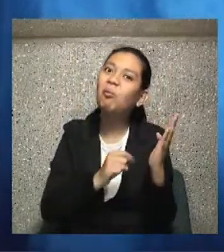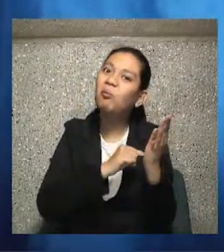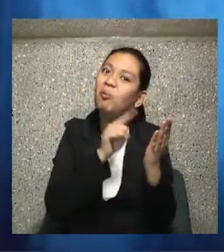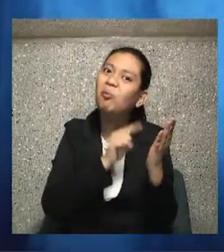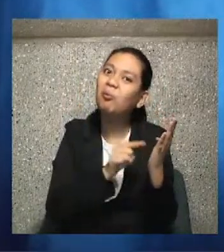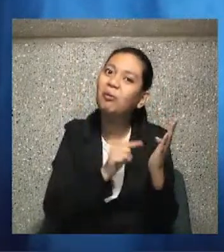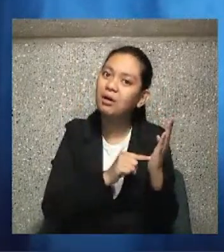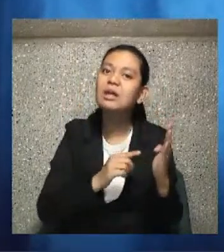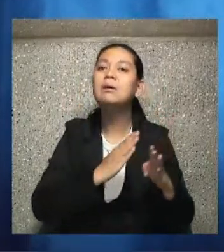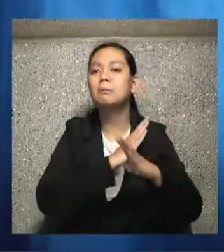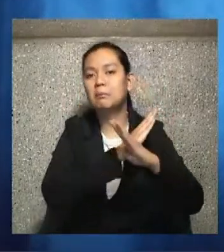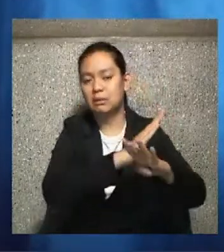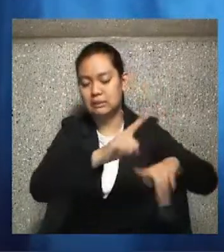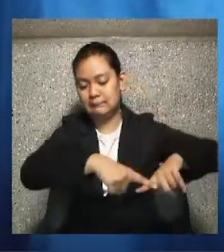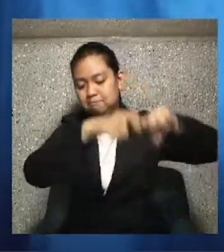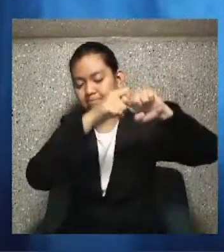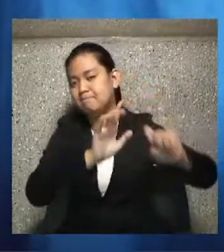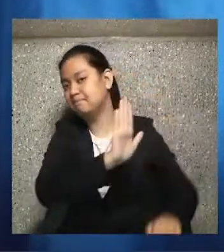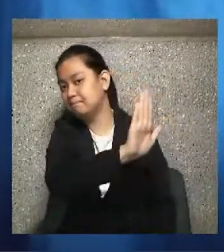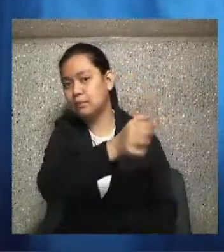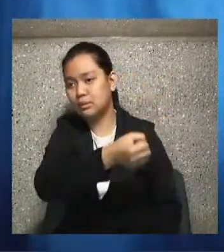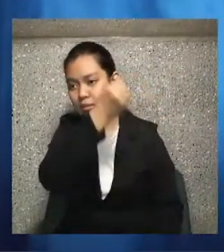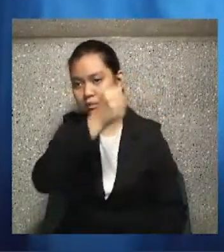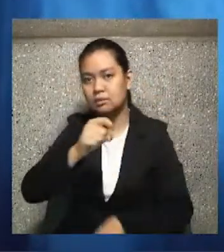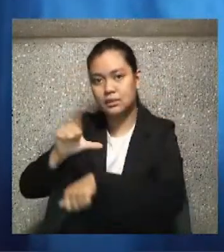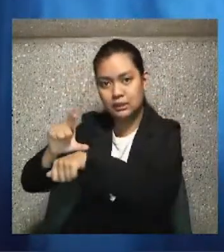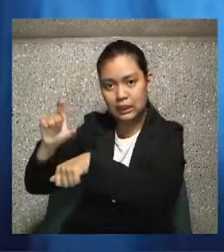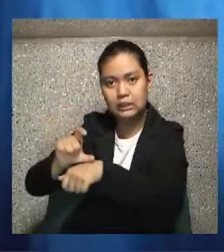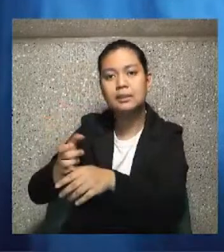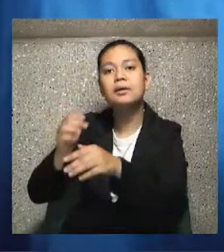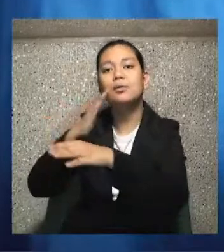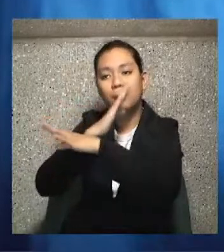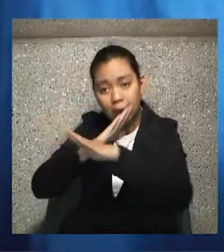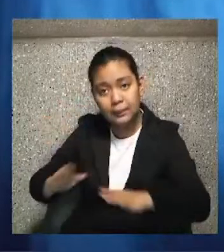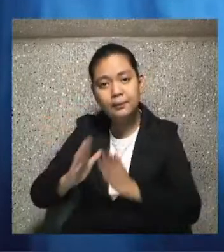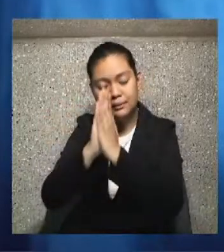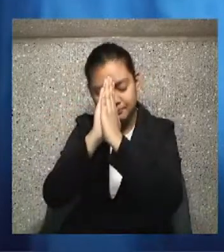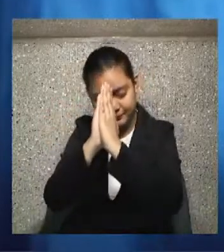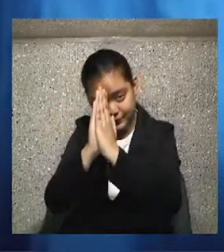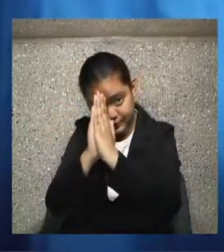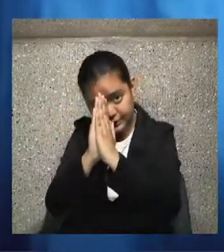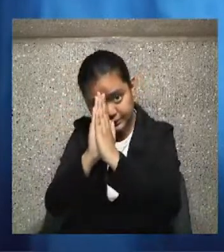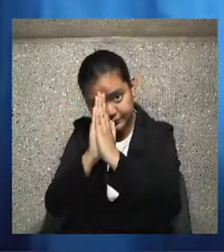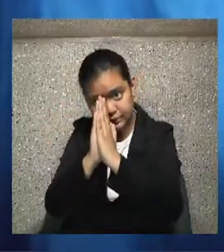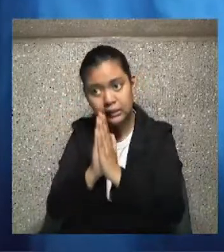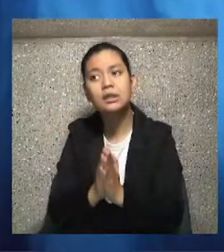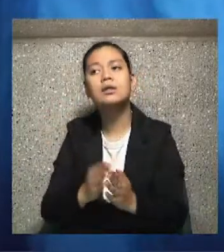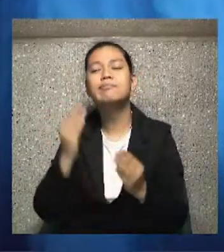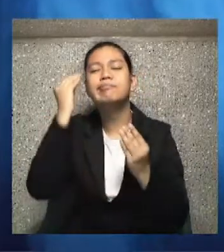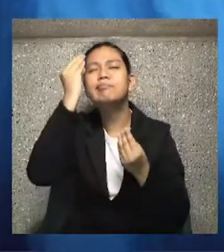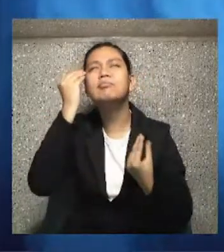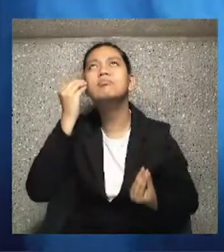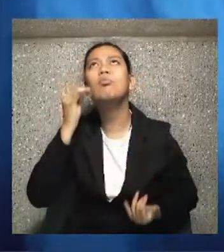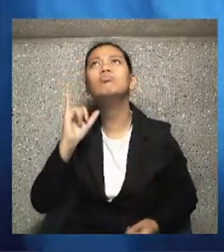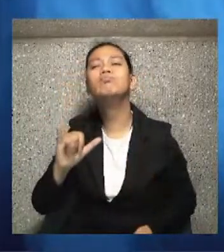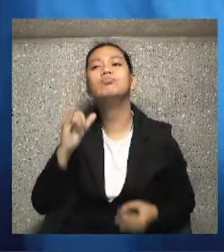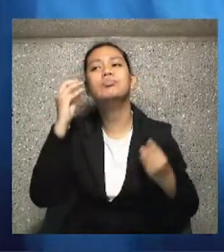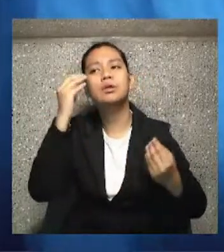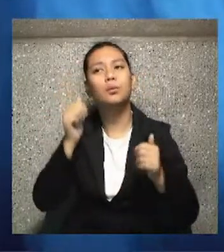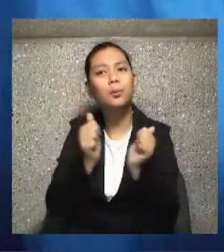to an adoration chapel or go to your room for quiet connection with our Lord in the moment.